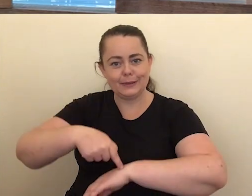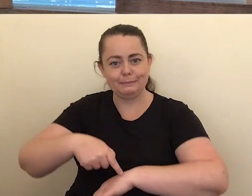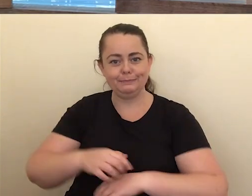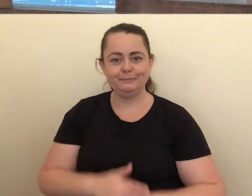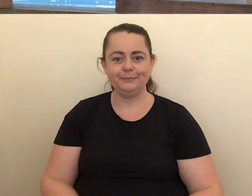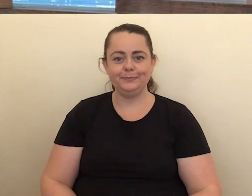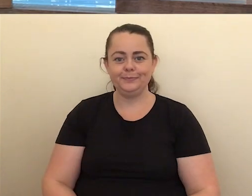We'll see you at next session. We'll